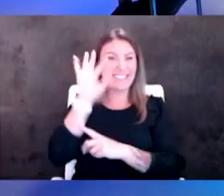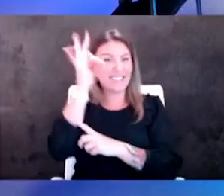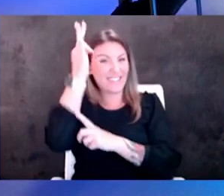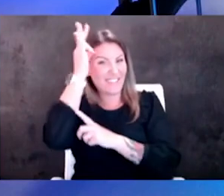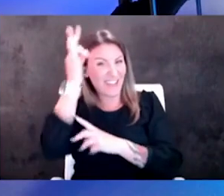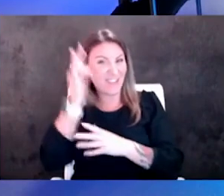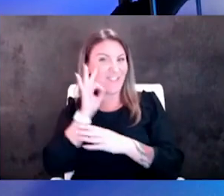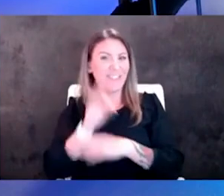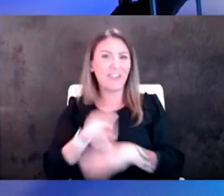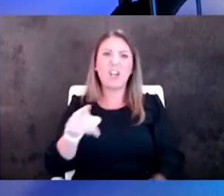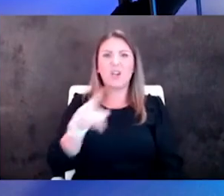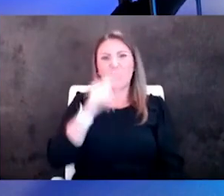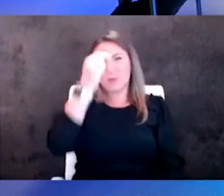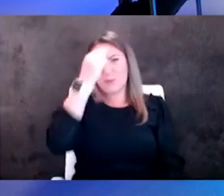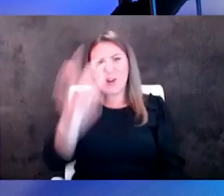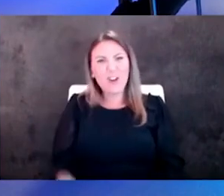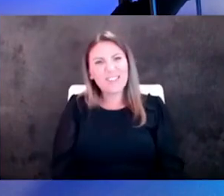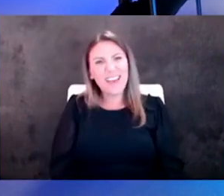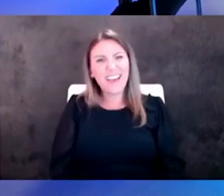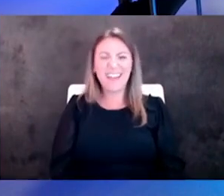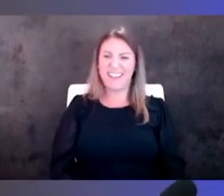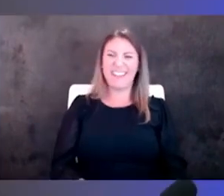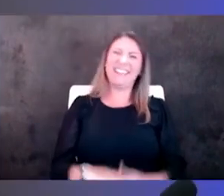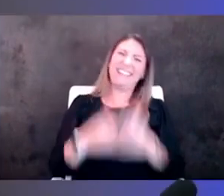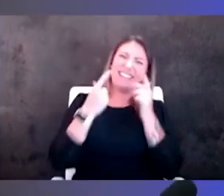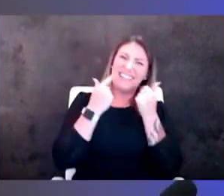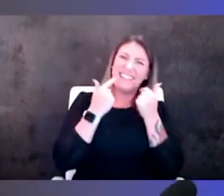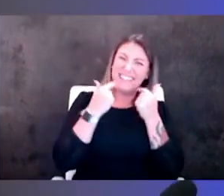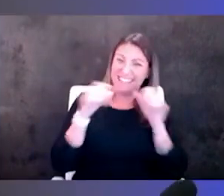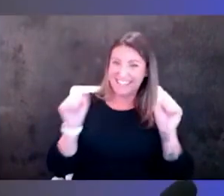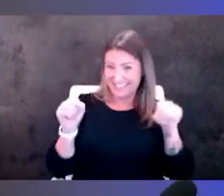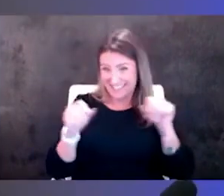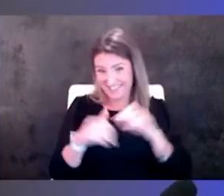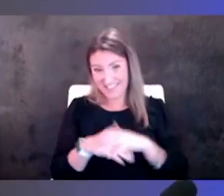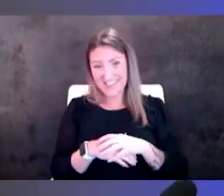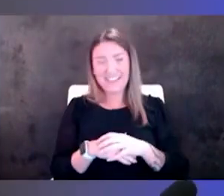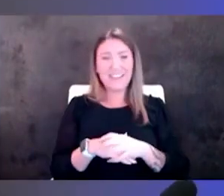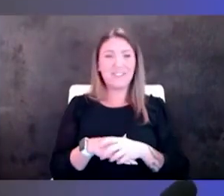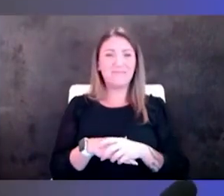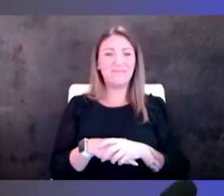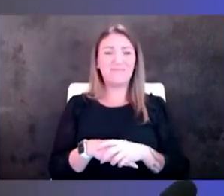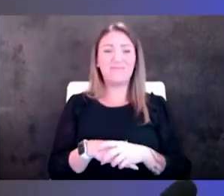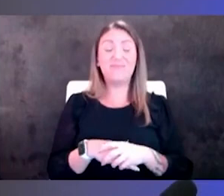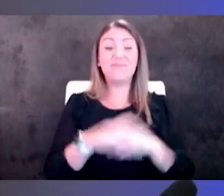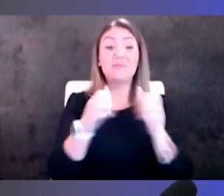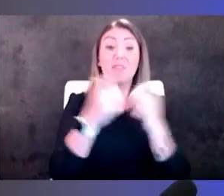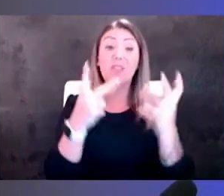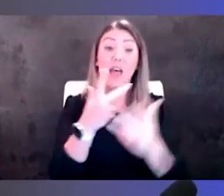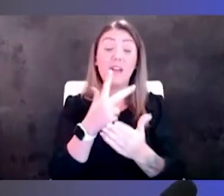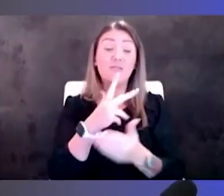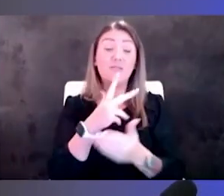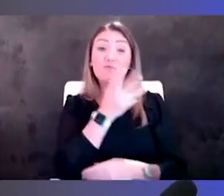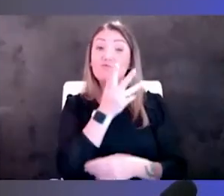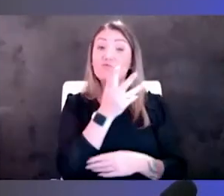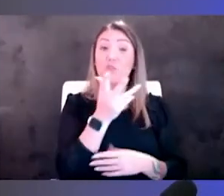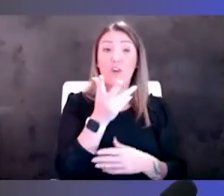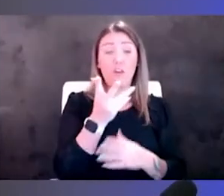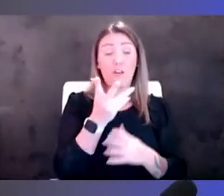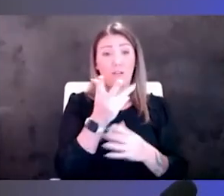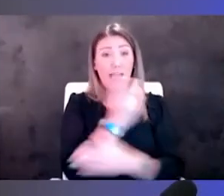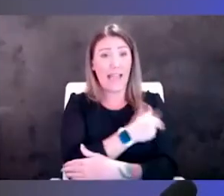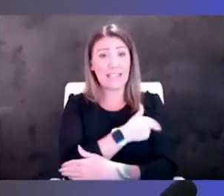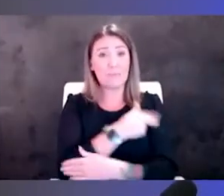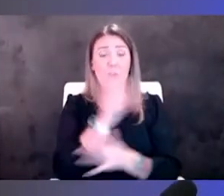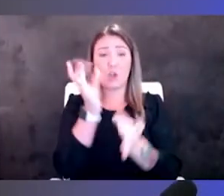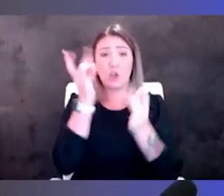uh yeah so uh no a lot of our rural hospitals uh you know are critical access so they have a